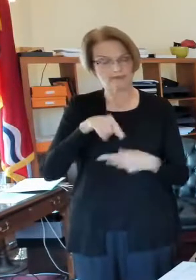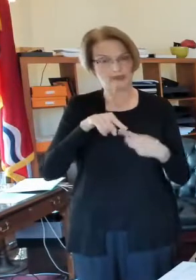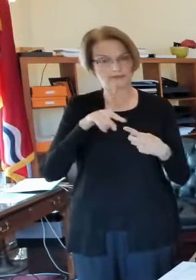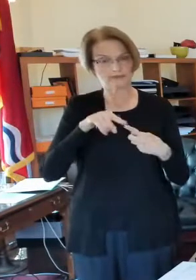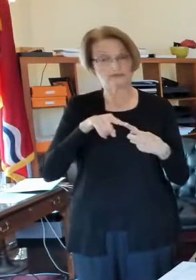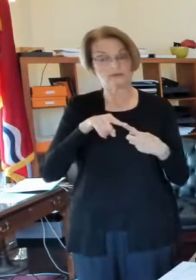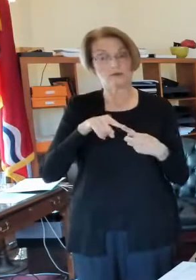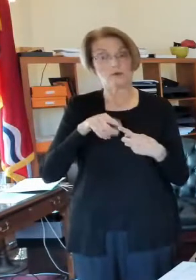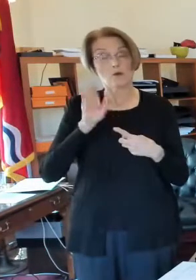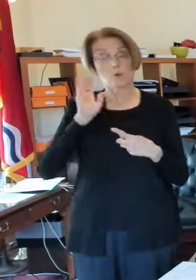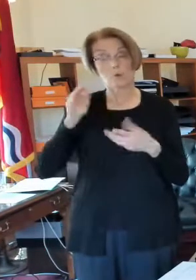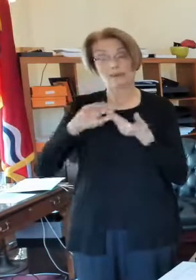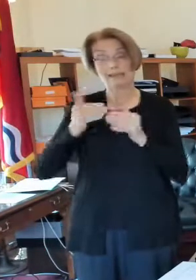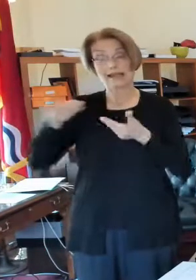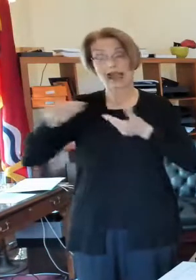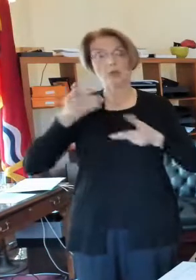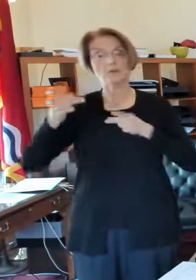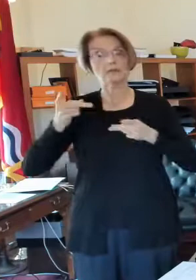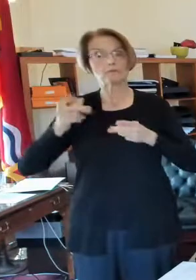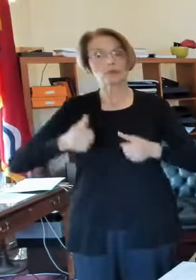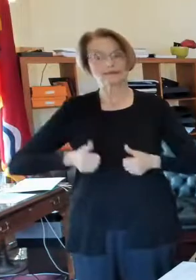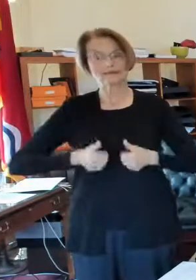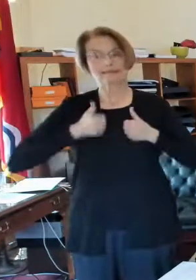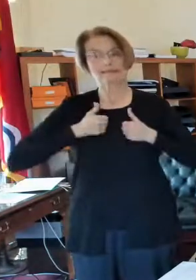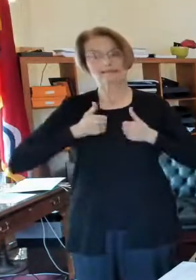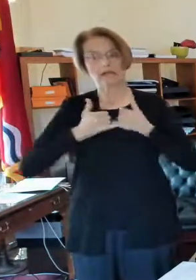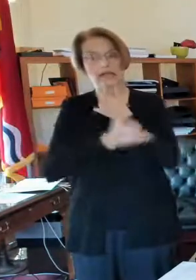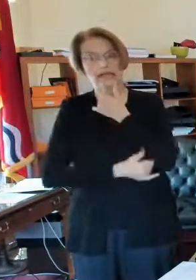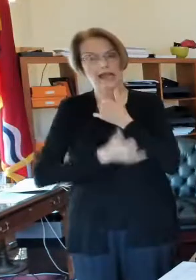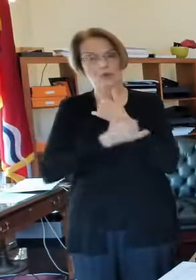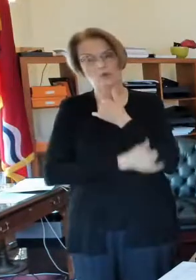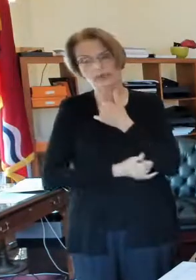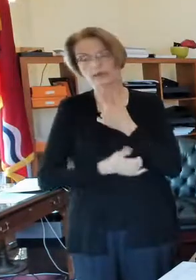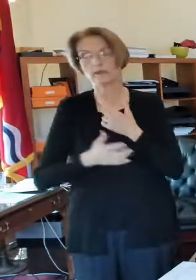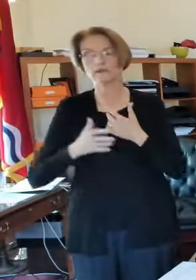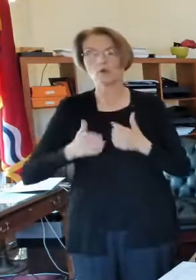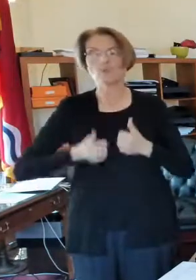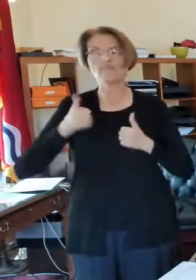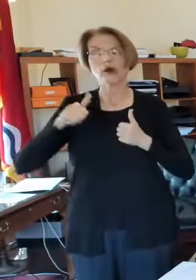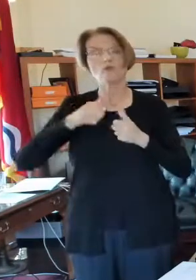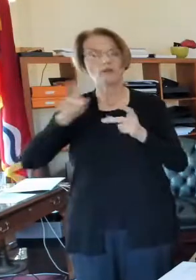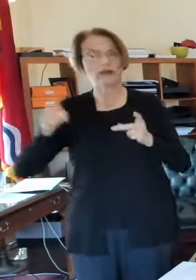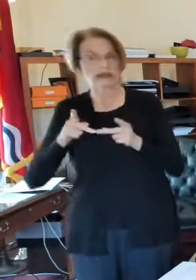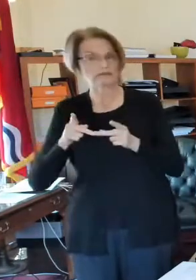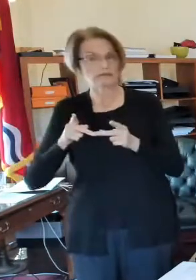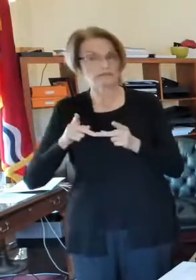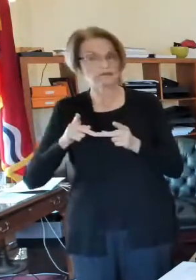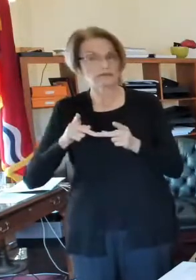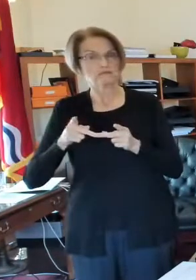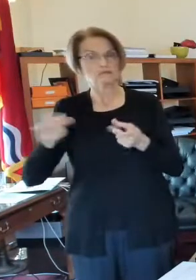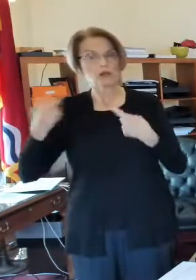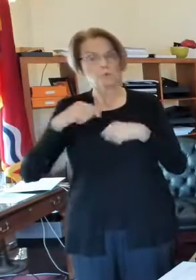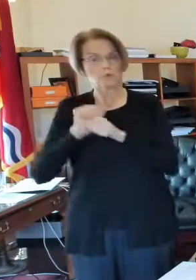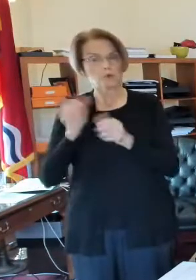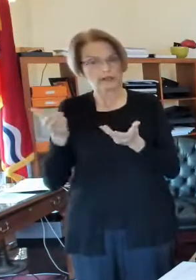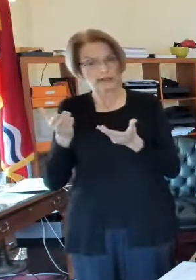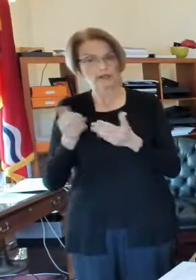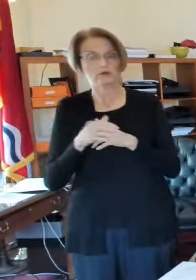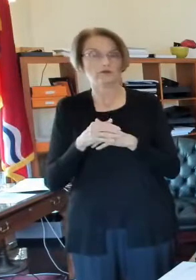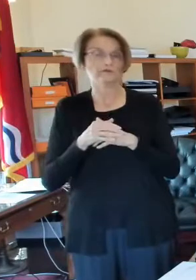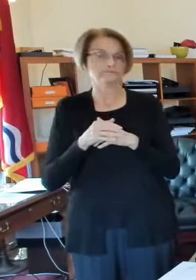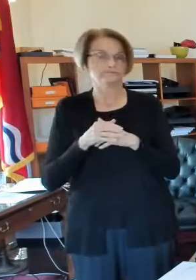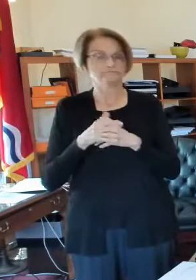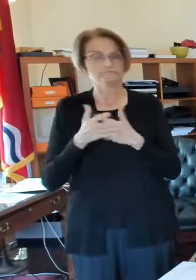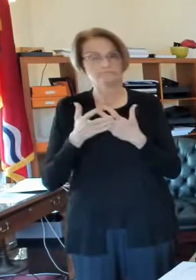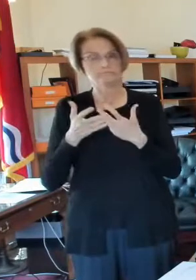not the city could hire people who lived in St. Louis County, for example, or who live somewhere else, and allow them to work for